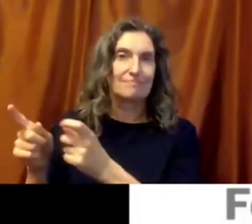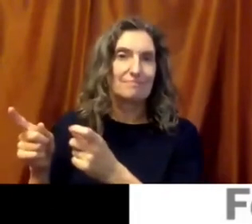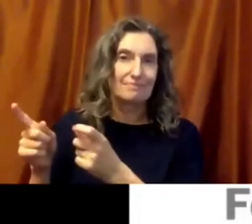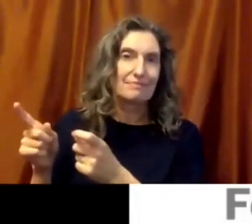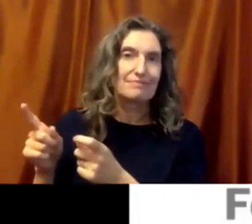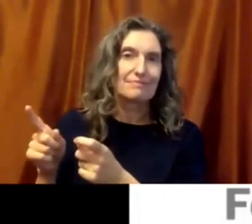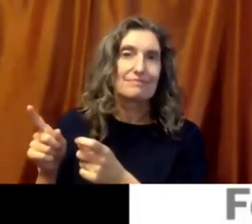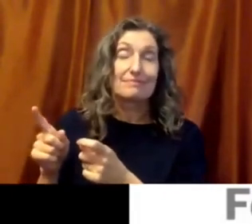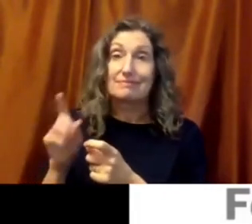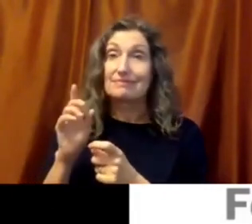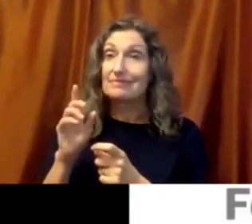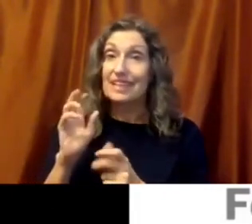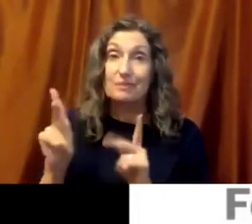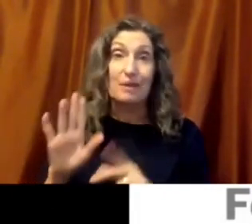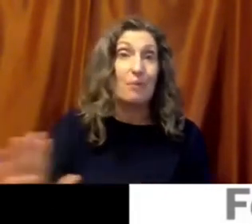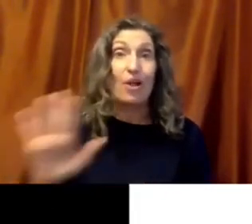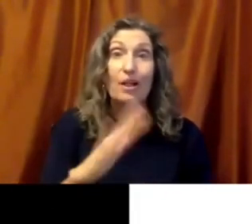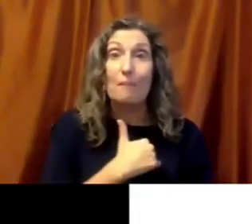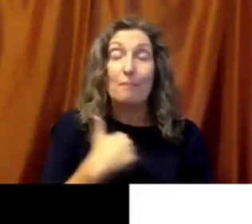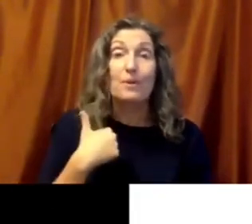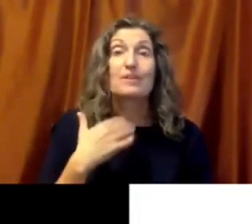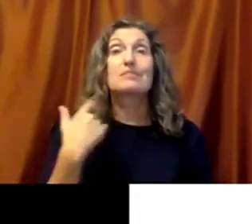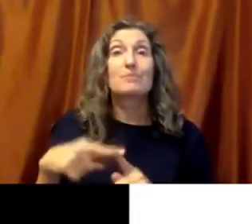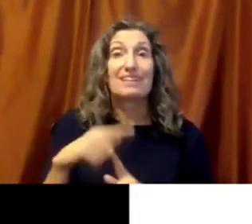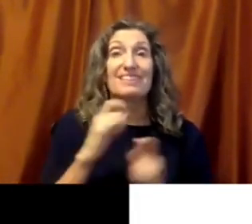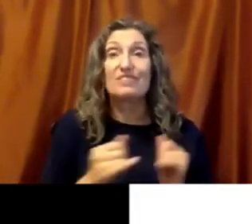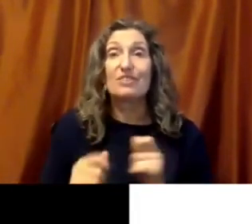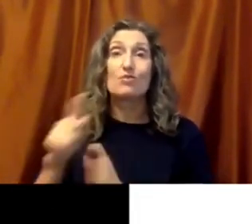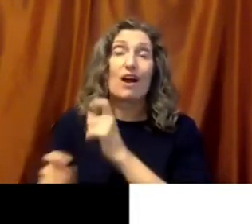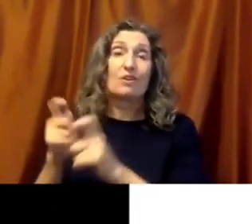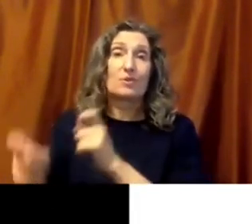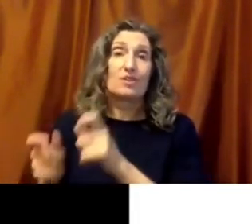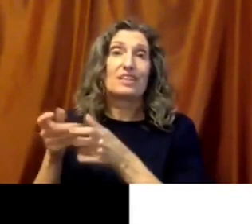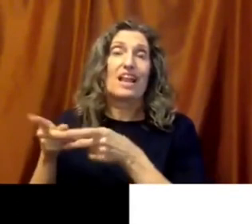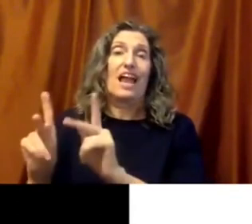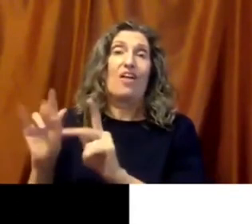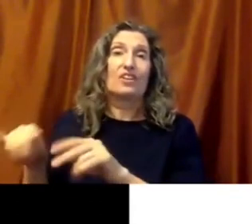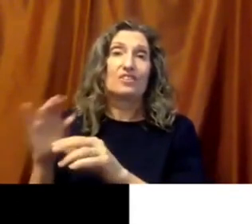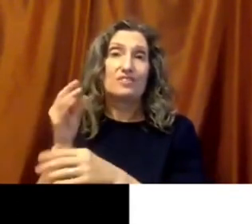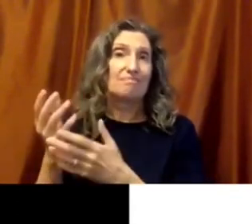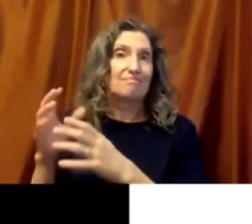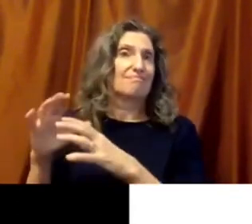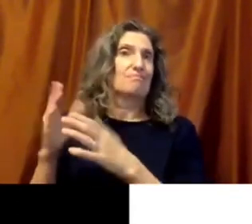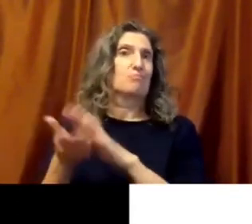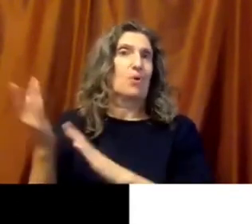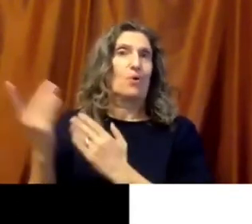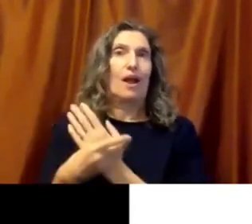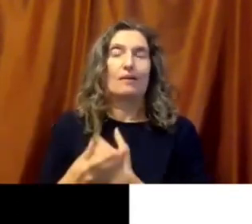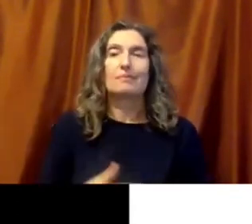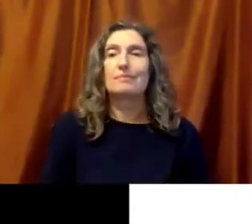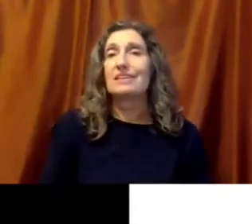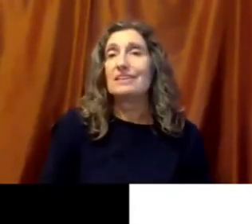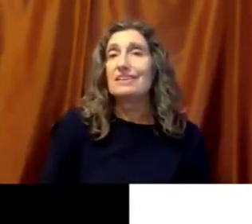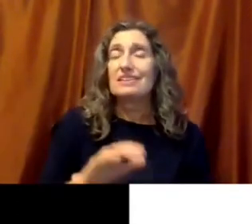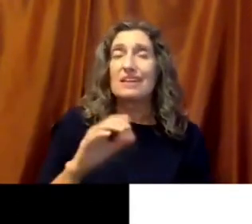contributions of individuals and our membership that really make these free programs. Hormel Foods and St. Cloud State and